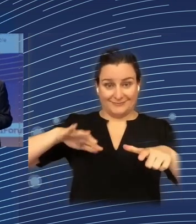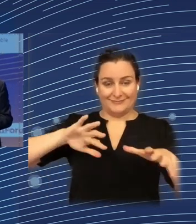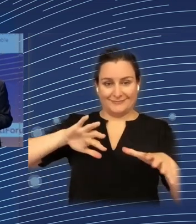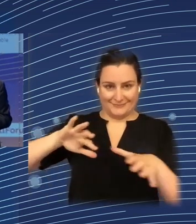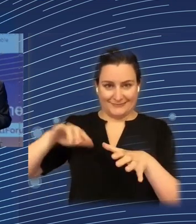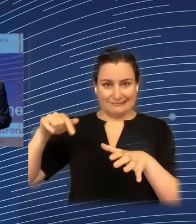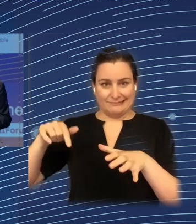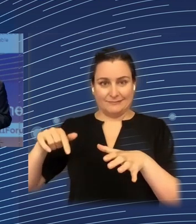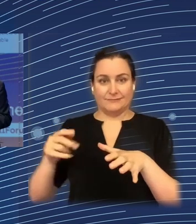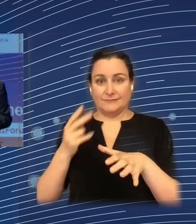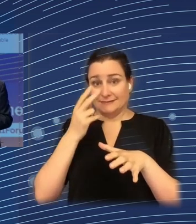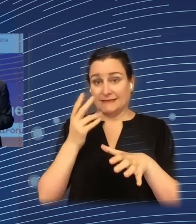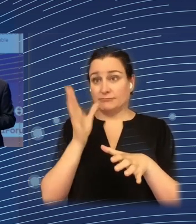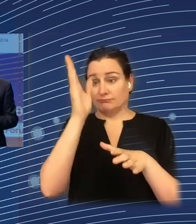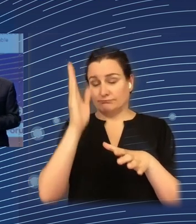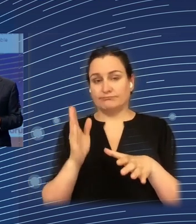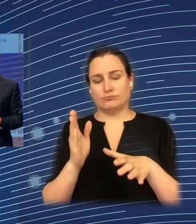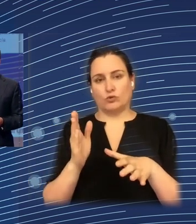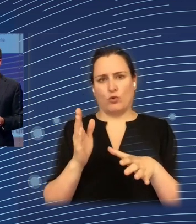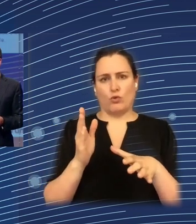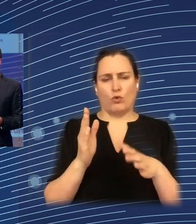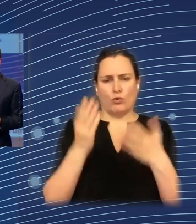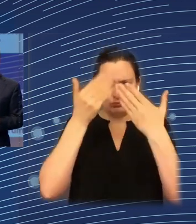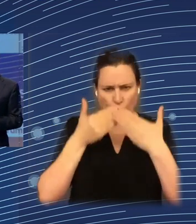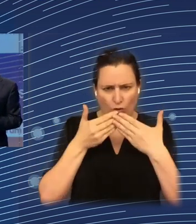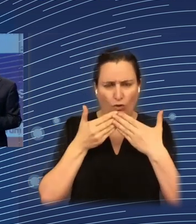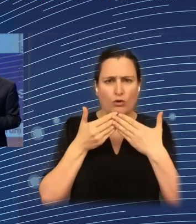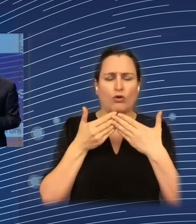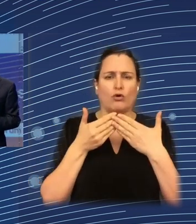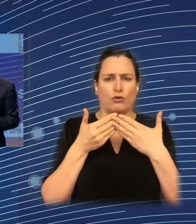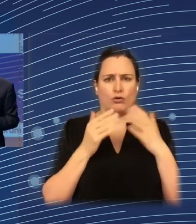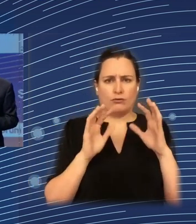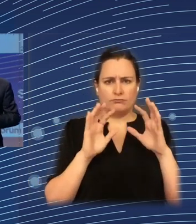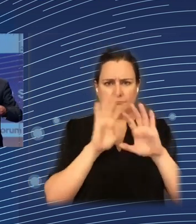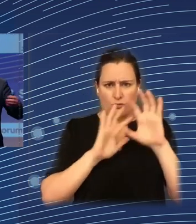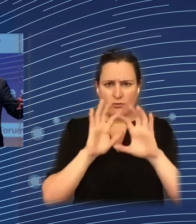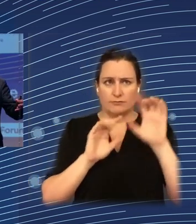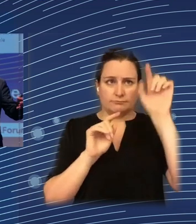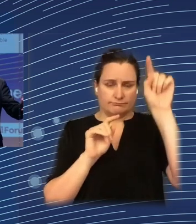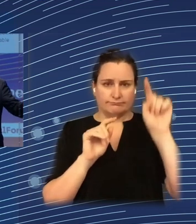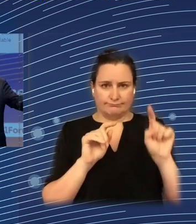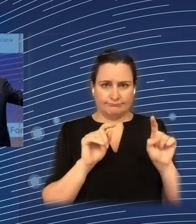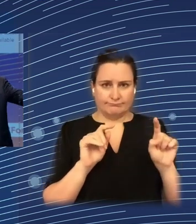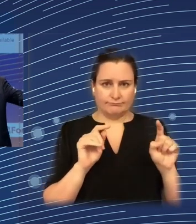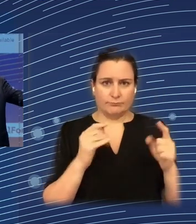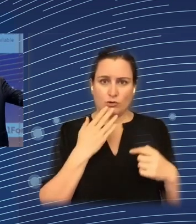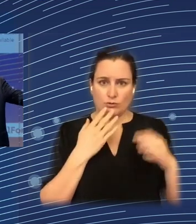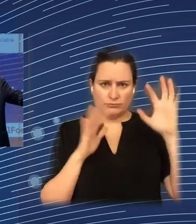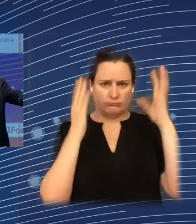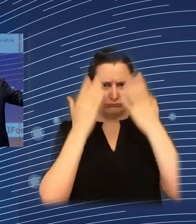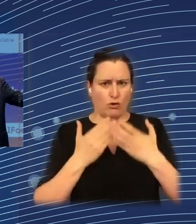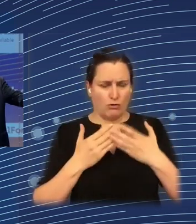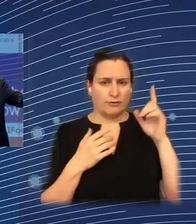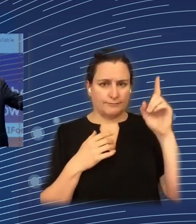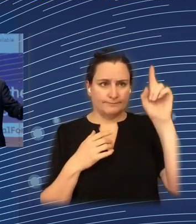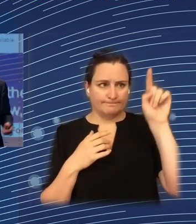highlighted in black. These are regions that right now, so 20 years